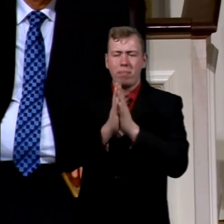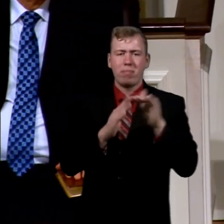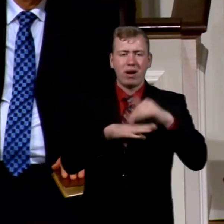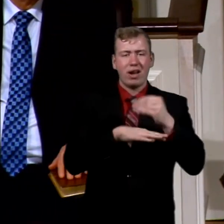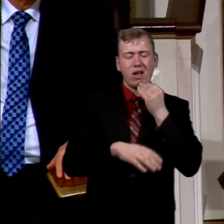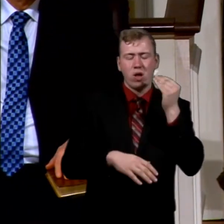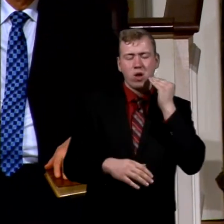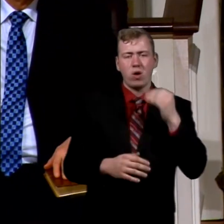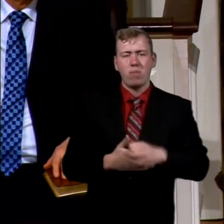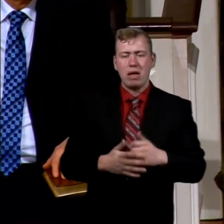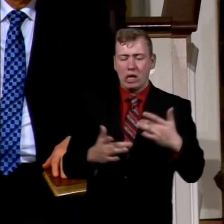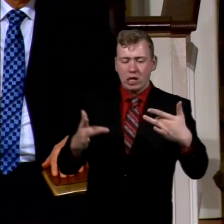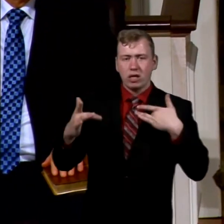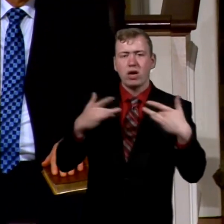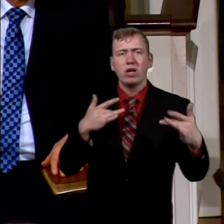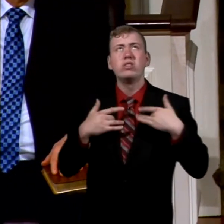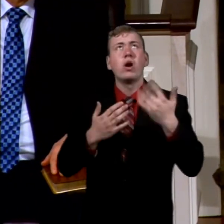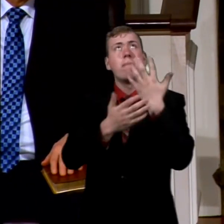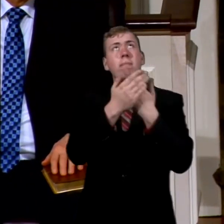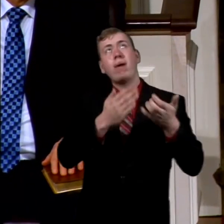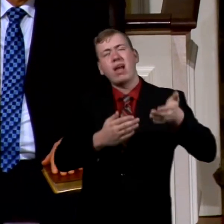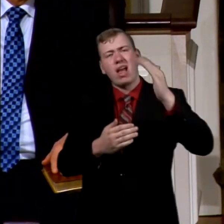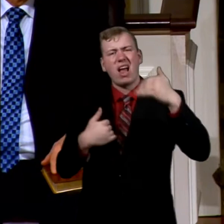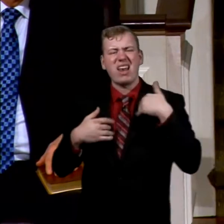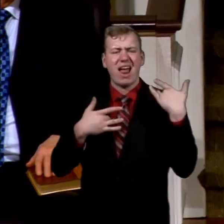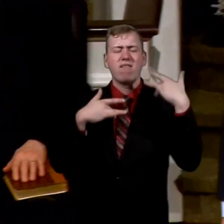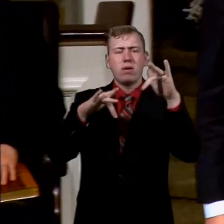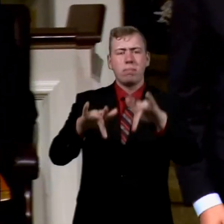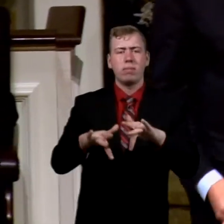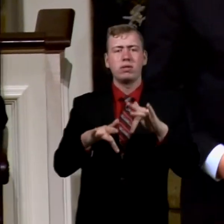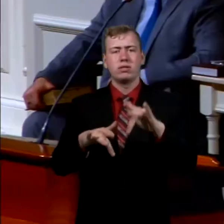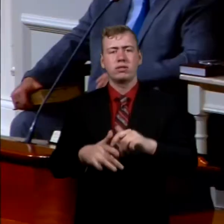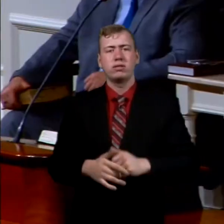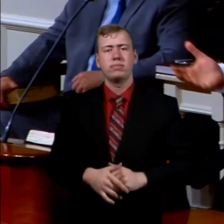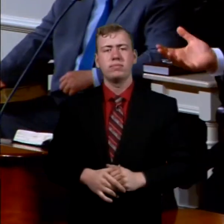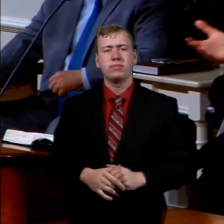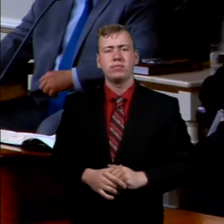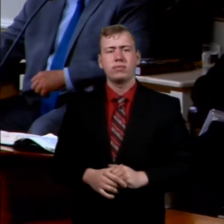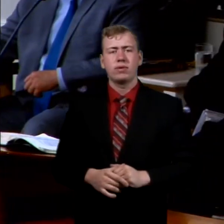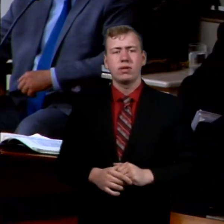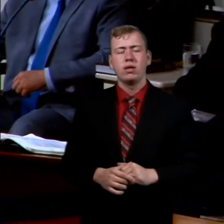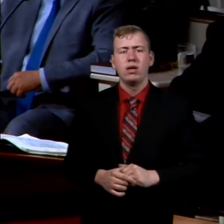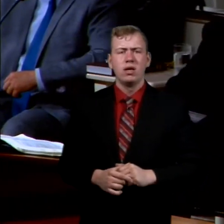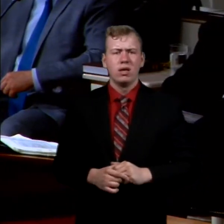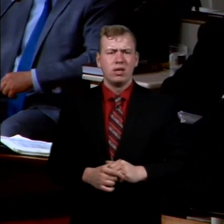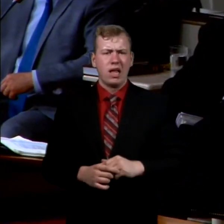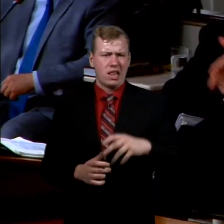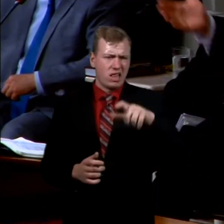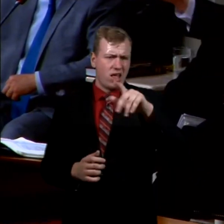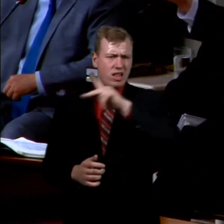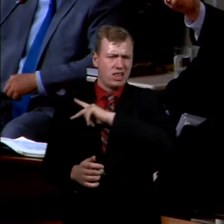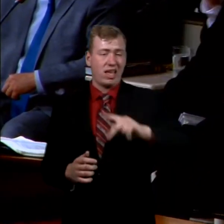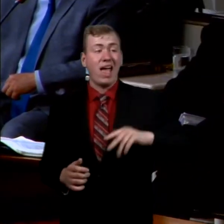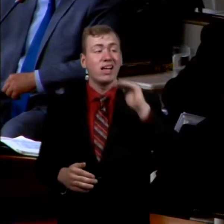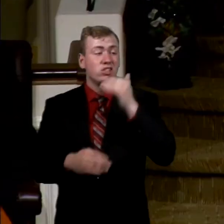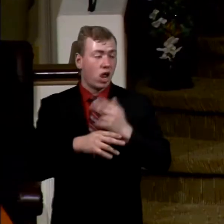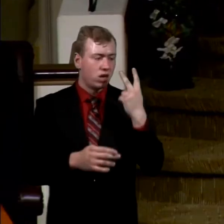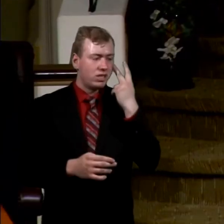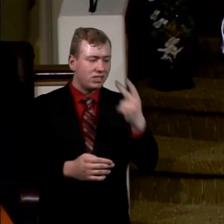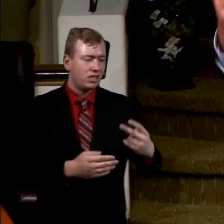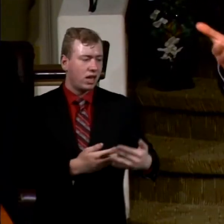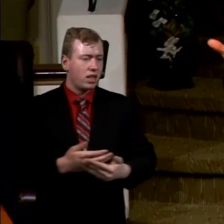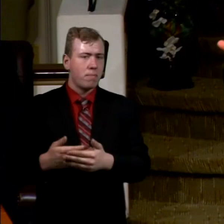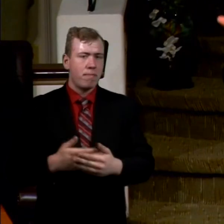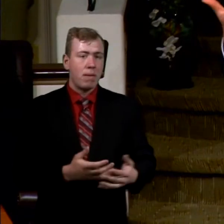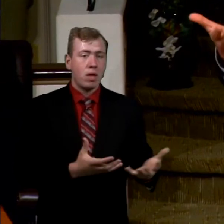no doubt, concerned, begging God, have mercy. And certainly the Pharaoh's daughter sees it, pulls it